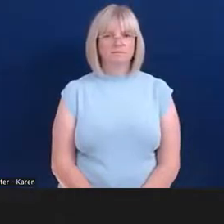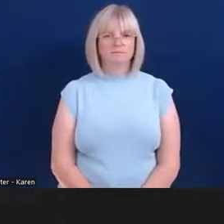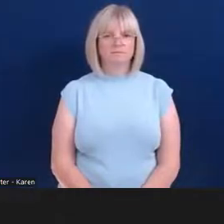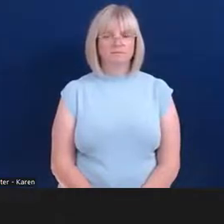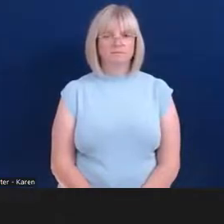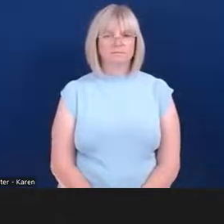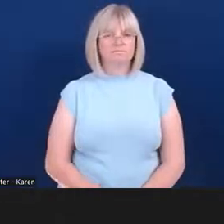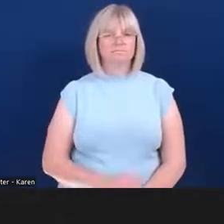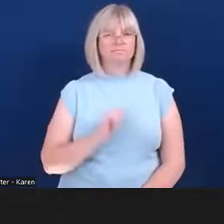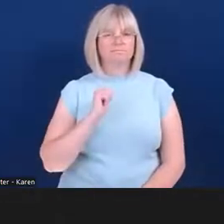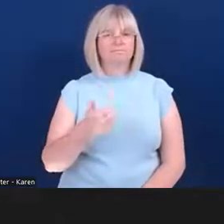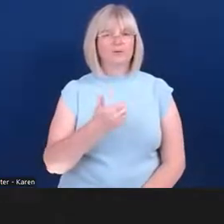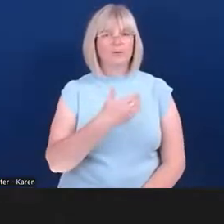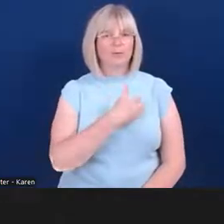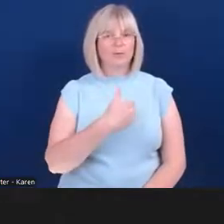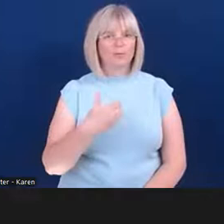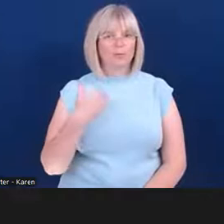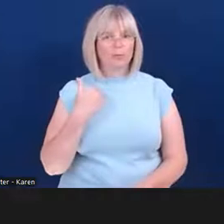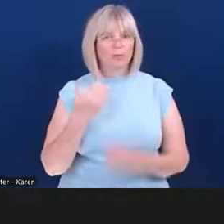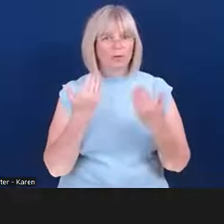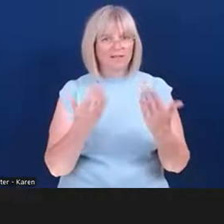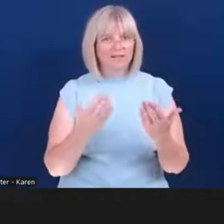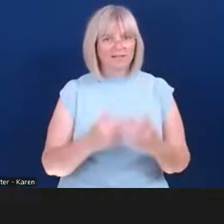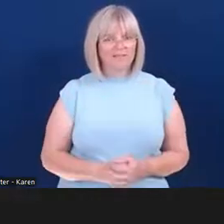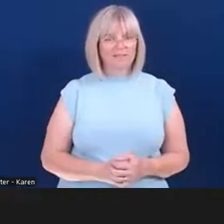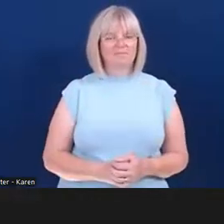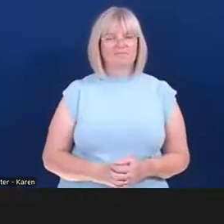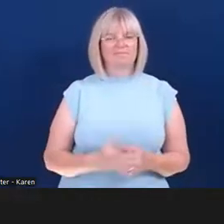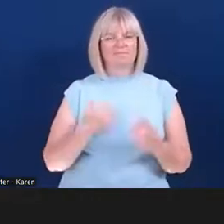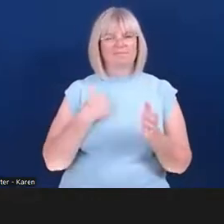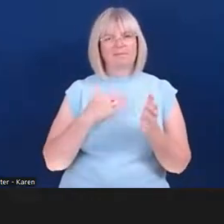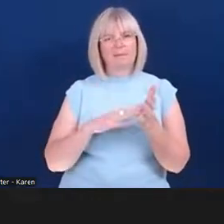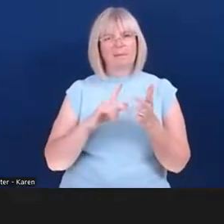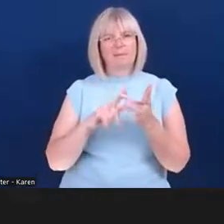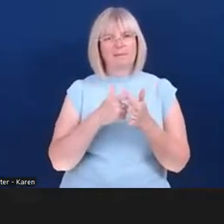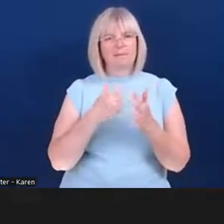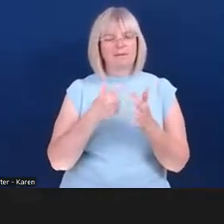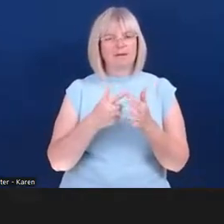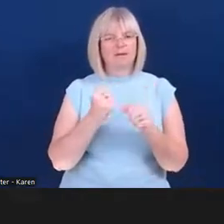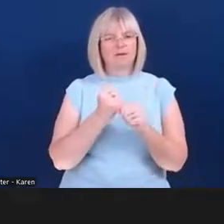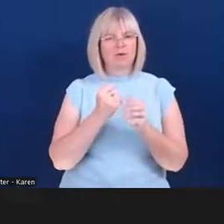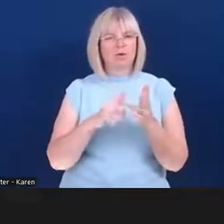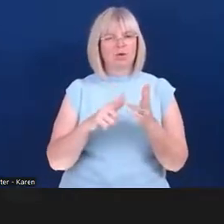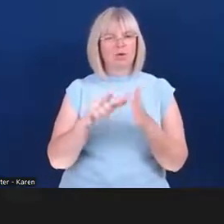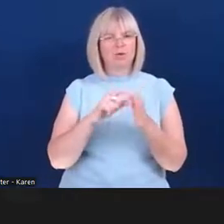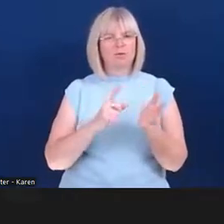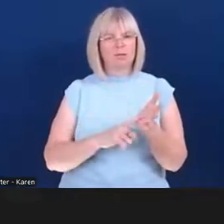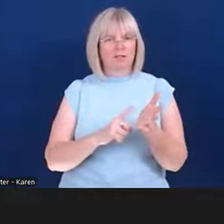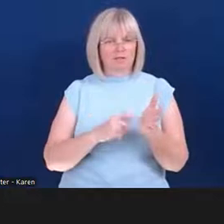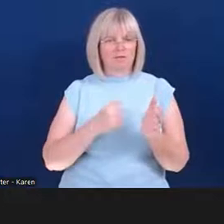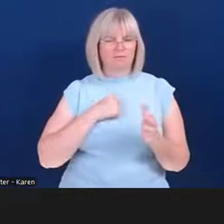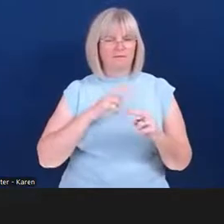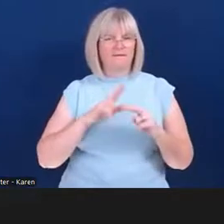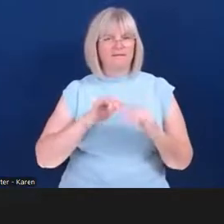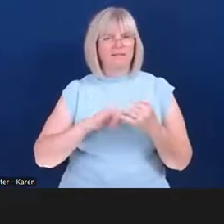Good morning, everybody. I'm Mike Goodall, one of the Federation of Small Businesses Development Managers. And thank you for